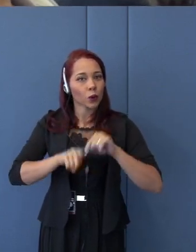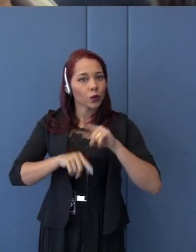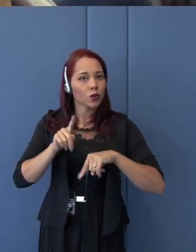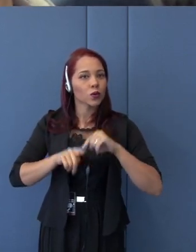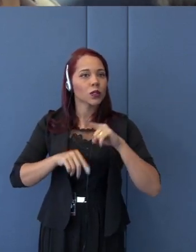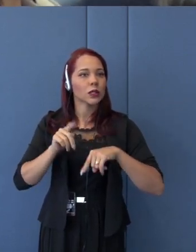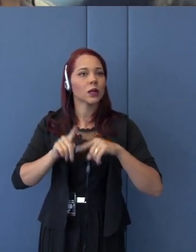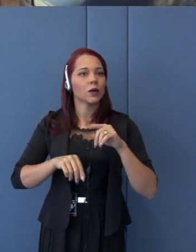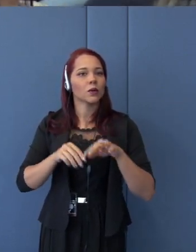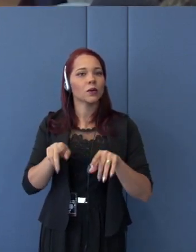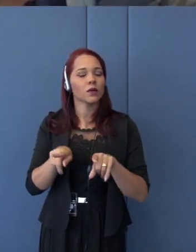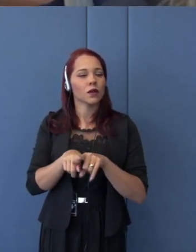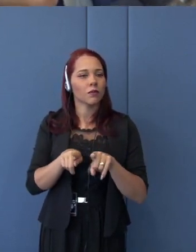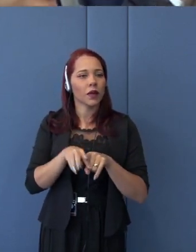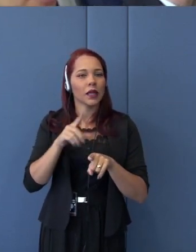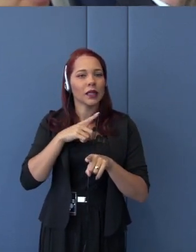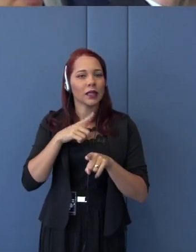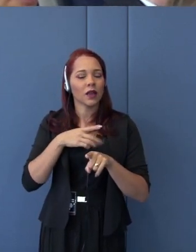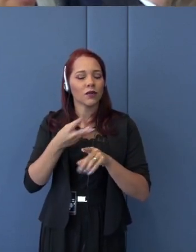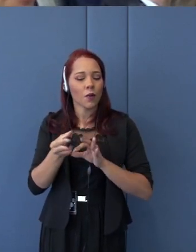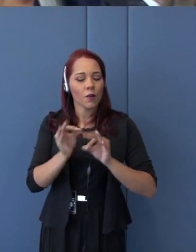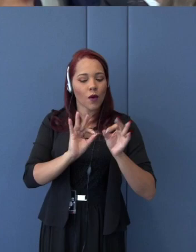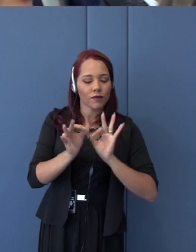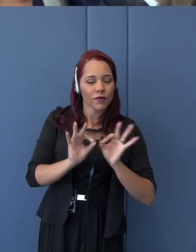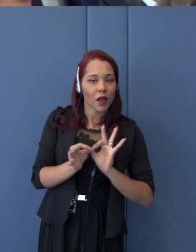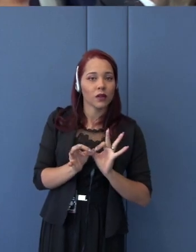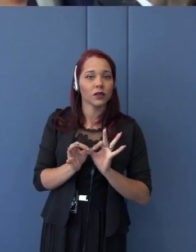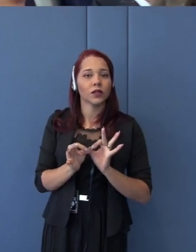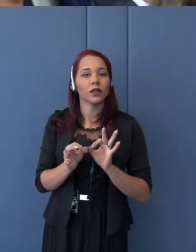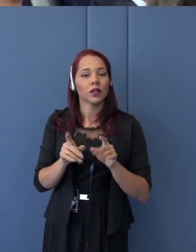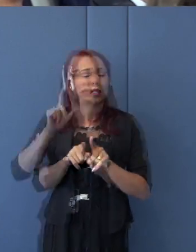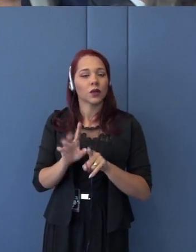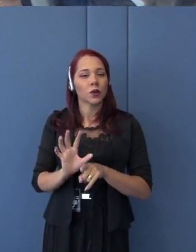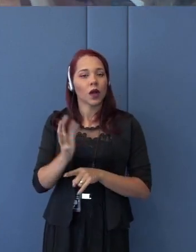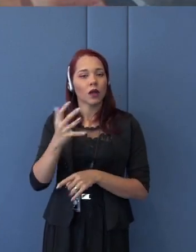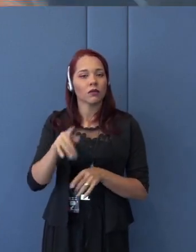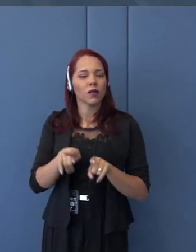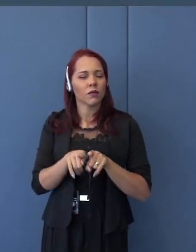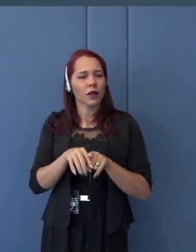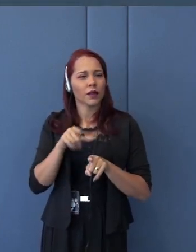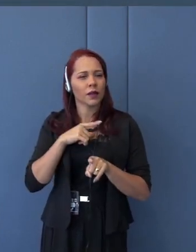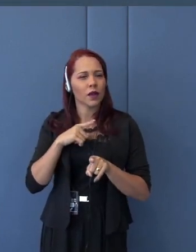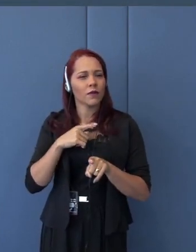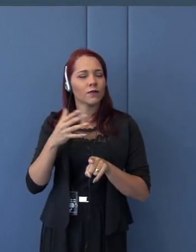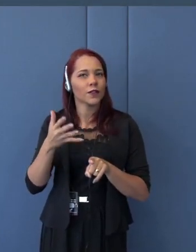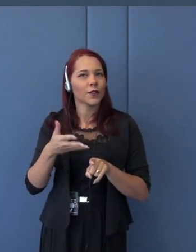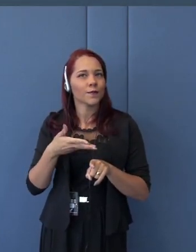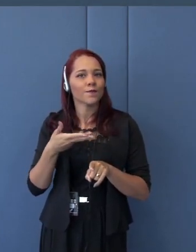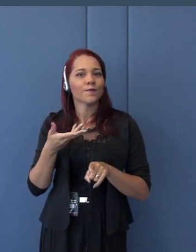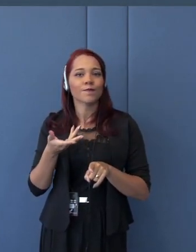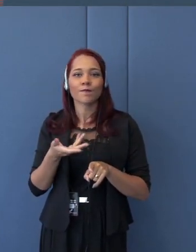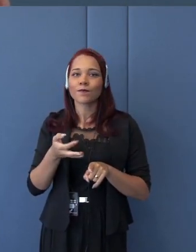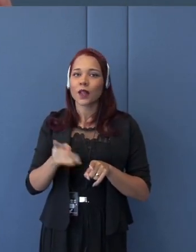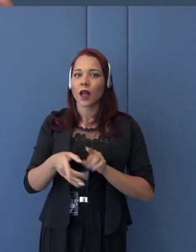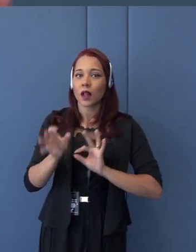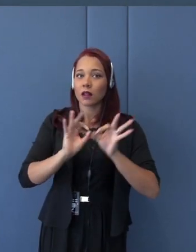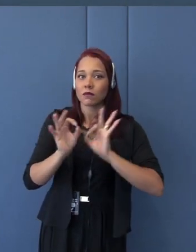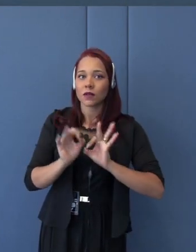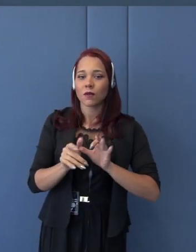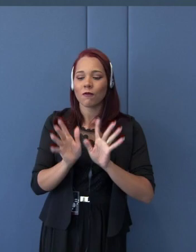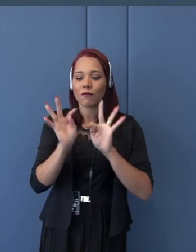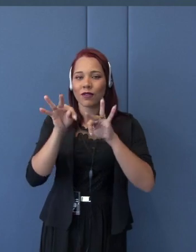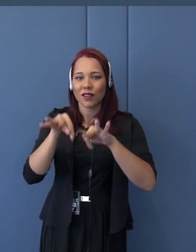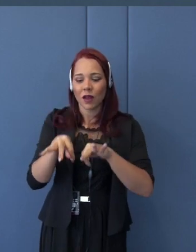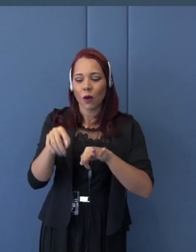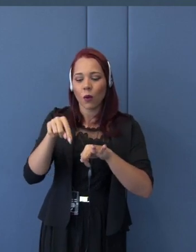case that final production of car components had been done in Thailand, because Thailand wanted to become Detroit of